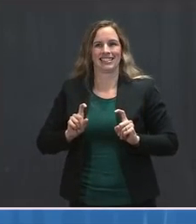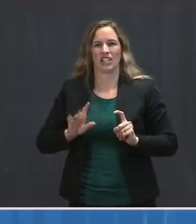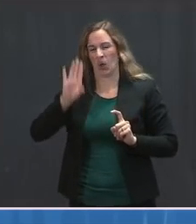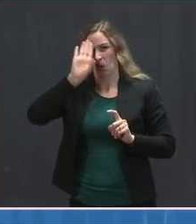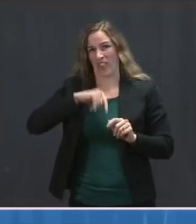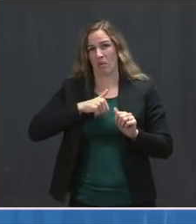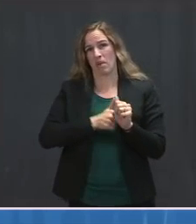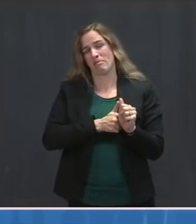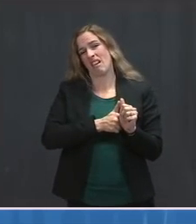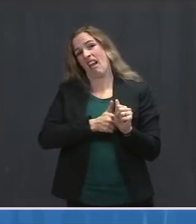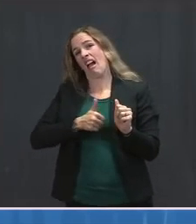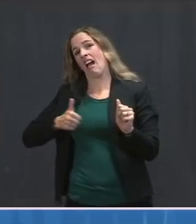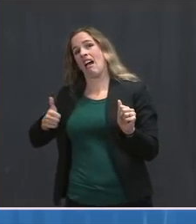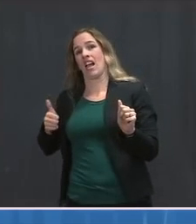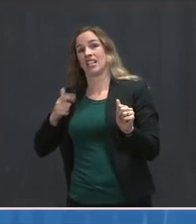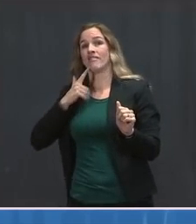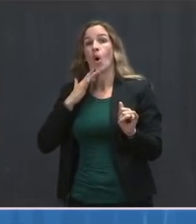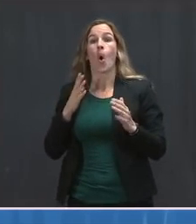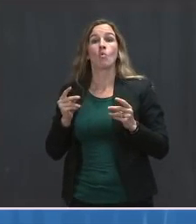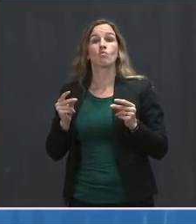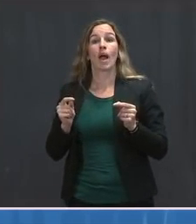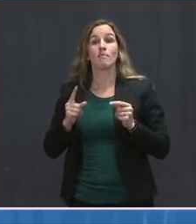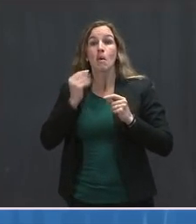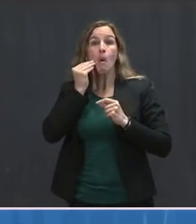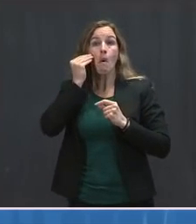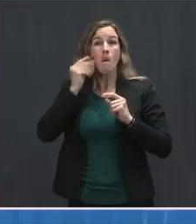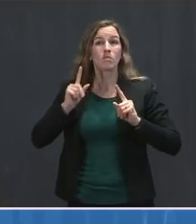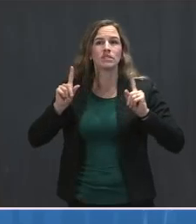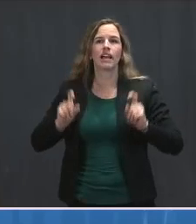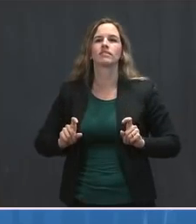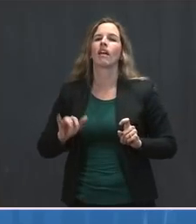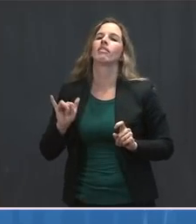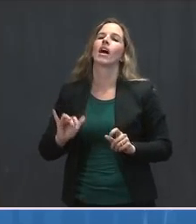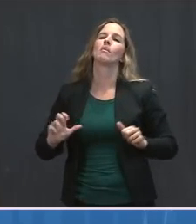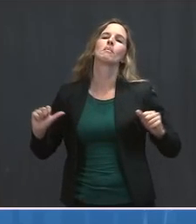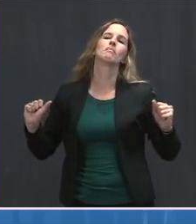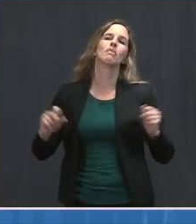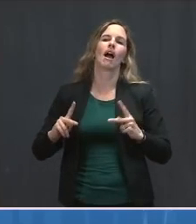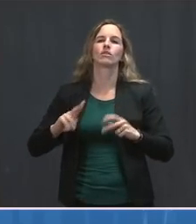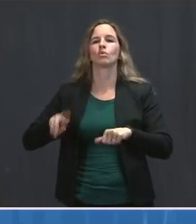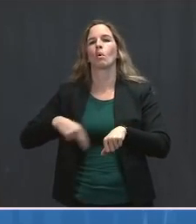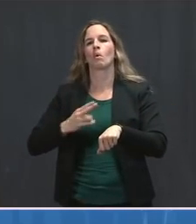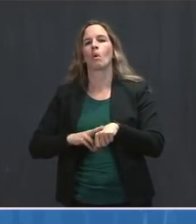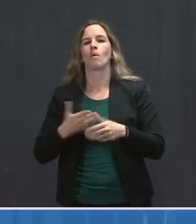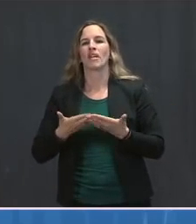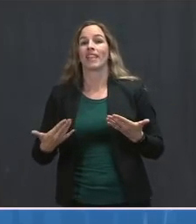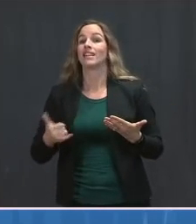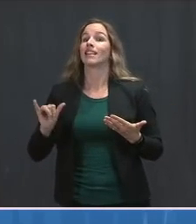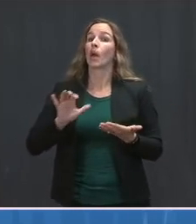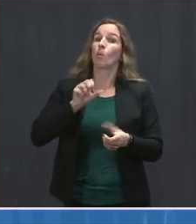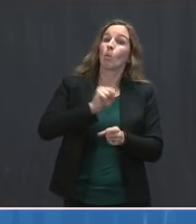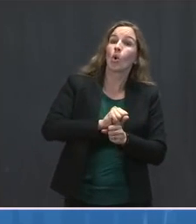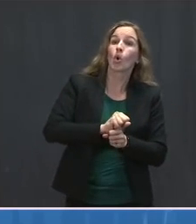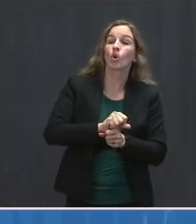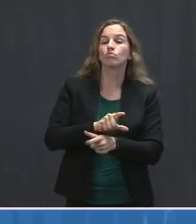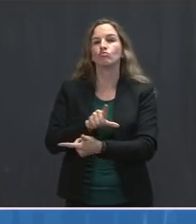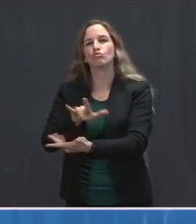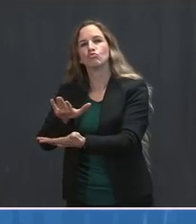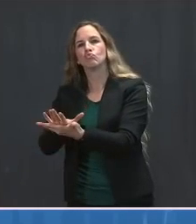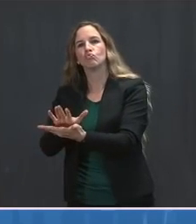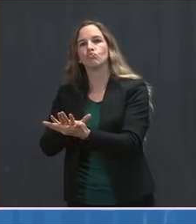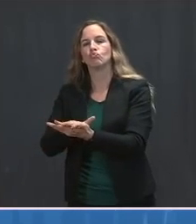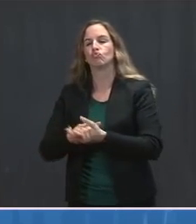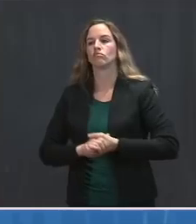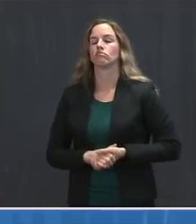particularly the rapid at-home tests that will allow us all to get back to normal activities like work and school. Earlier this week, we